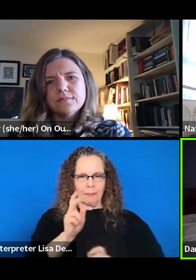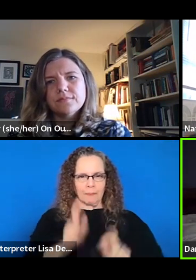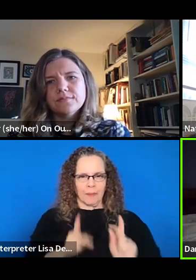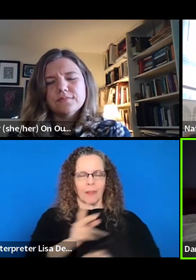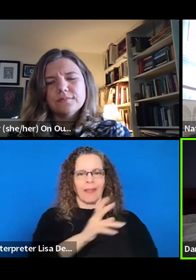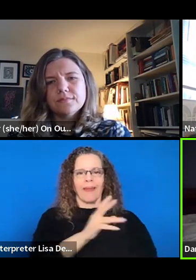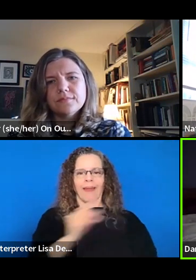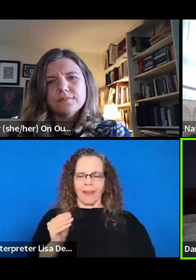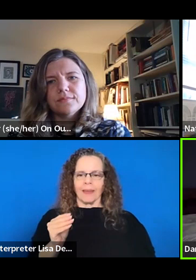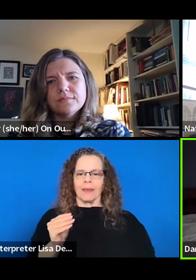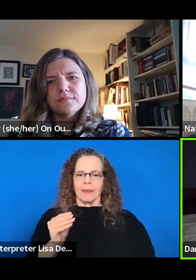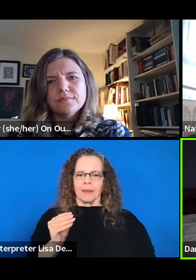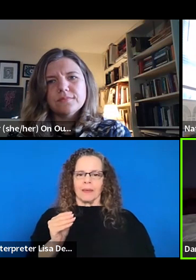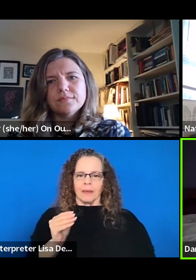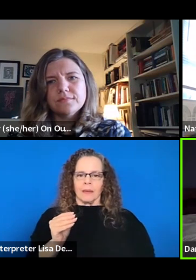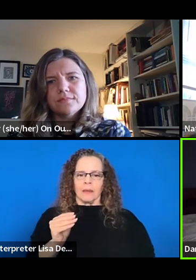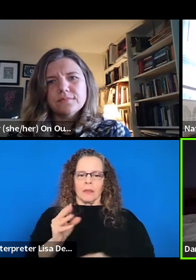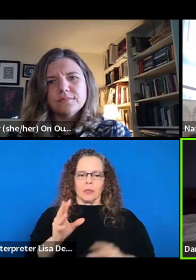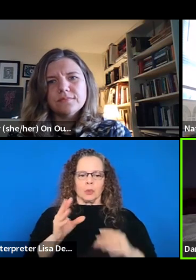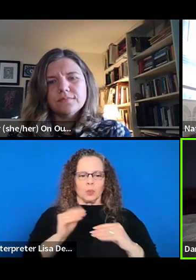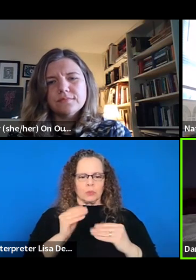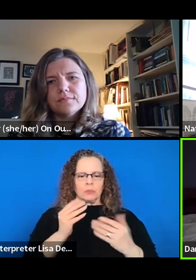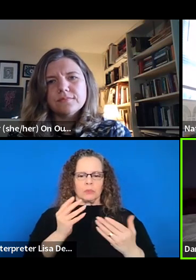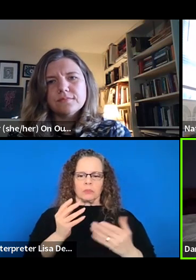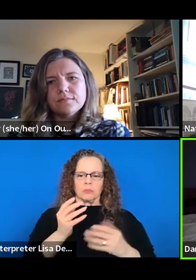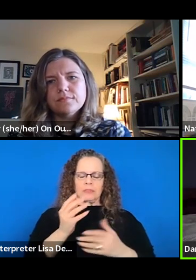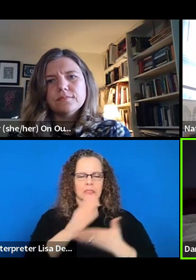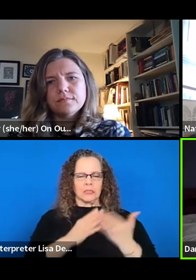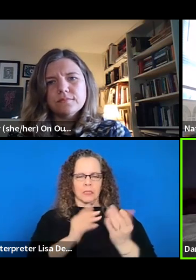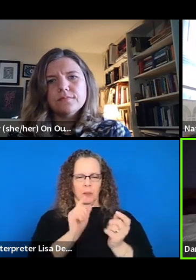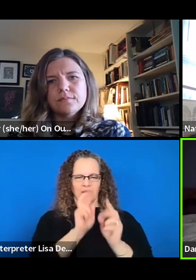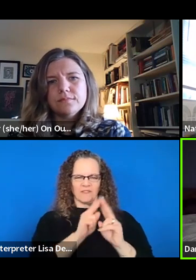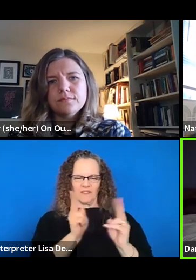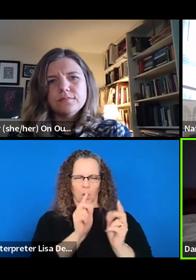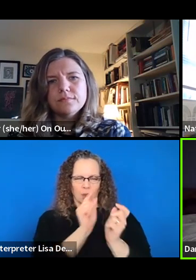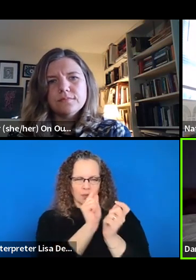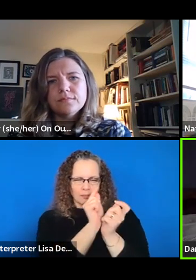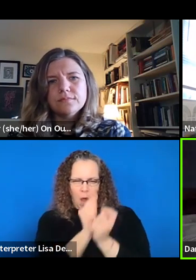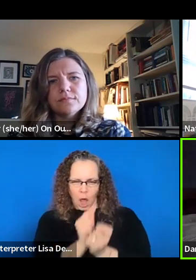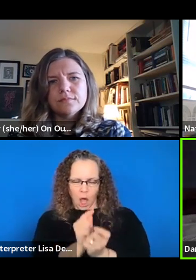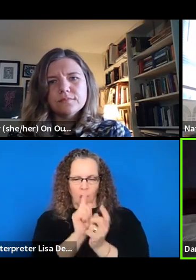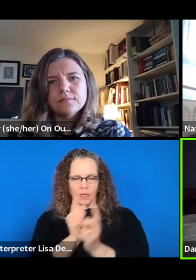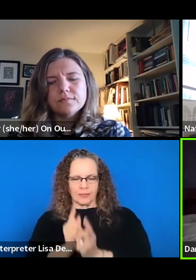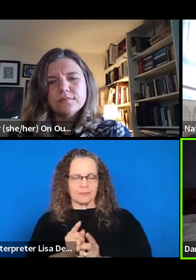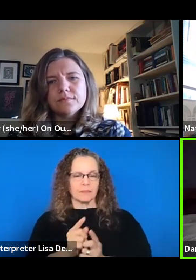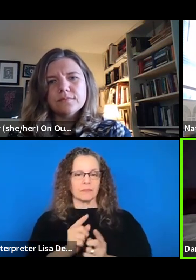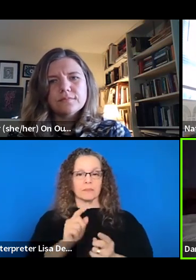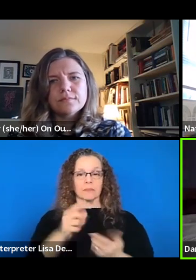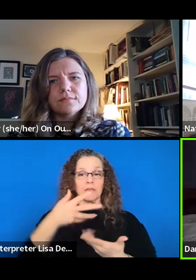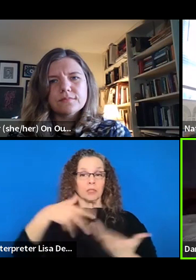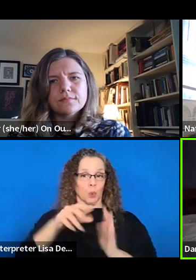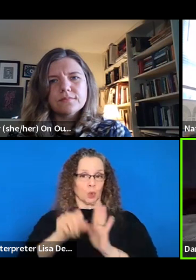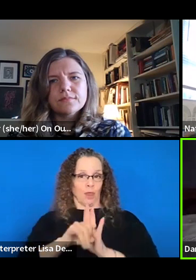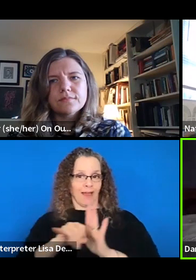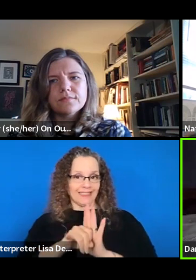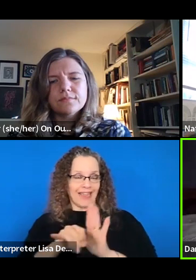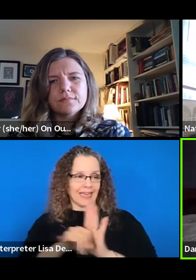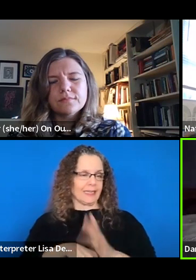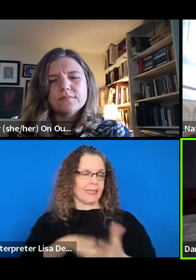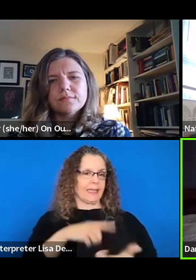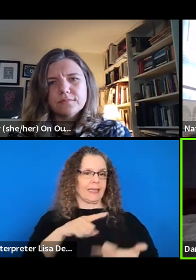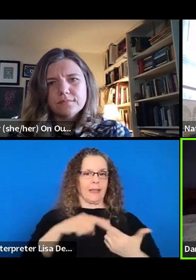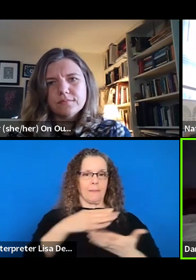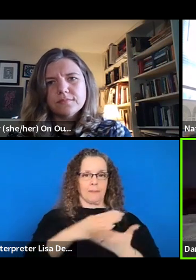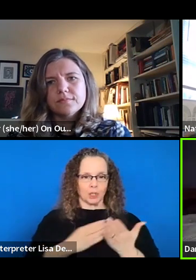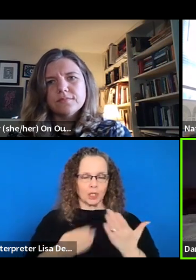intense nuances of individual experience, history, social identity, organizational context, like budget, position,